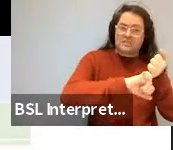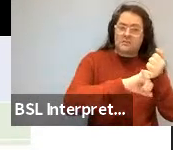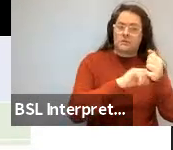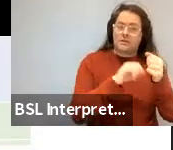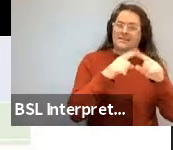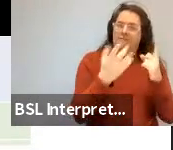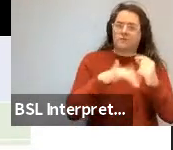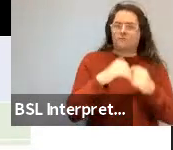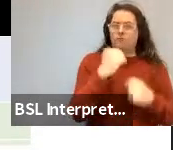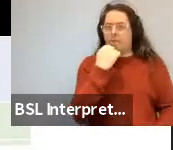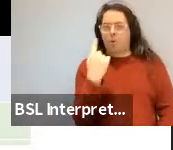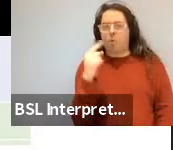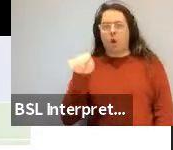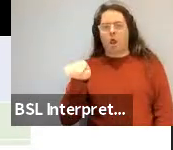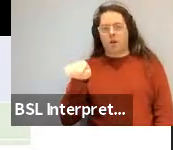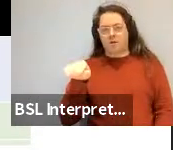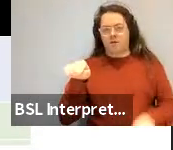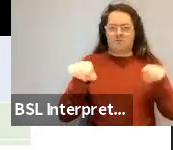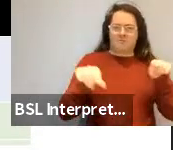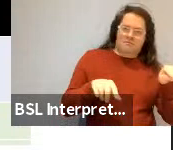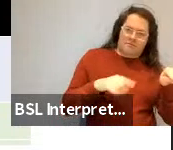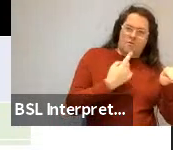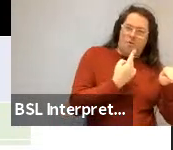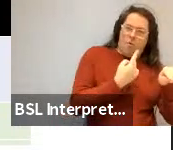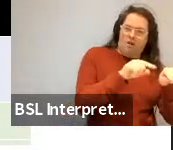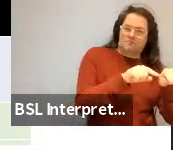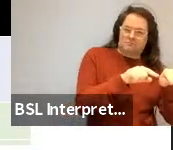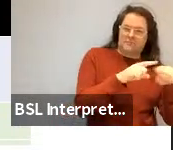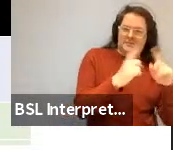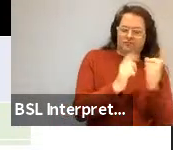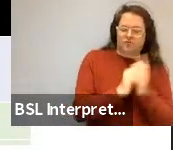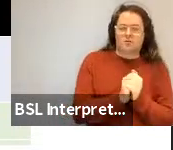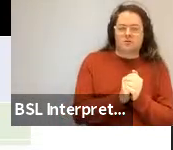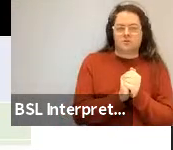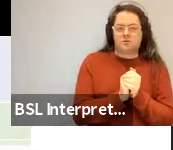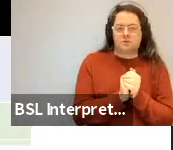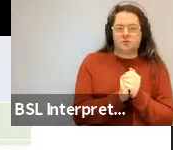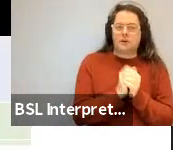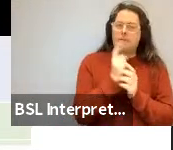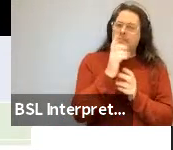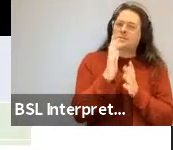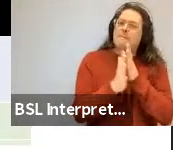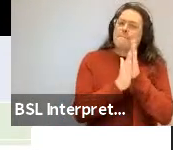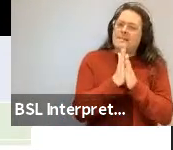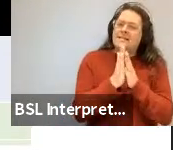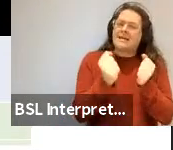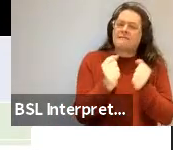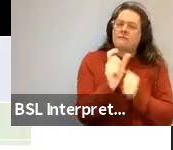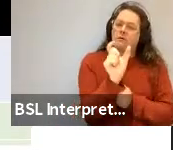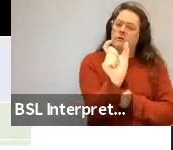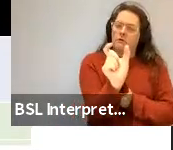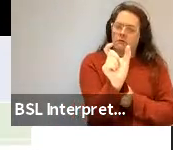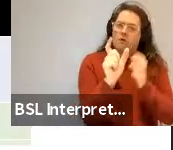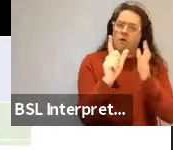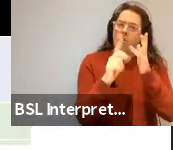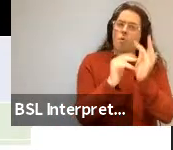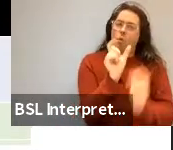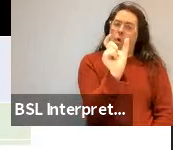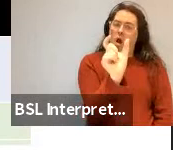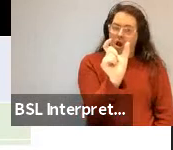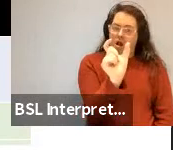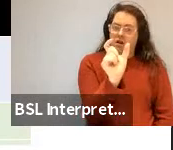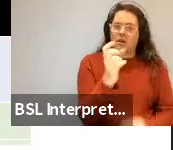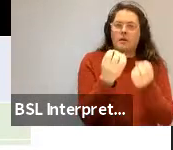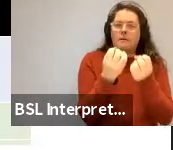from the number one. But what we have here is the case of polysemy. And once you start to look at the lexical semantics,